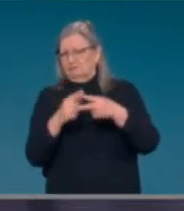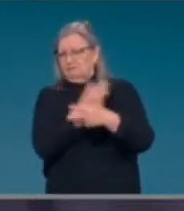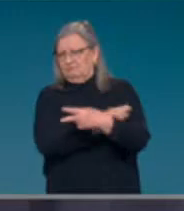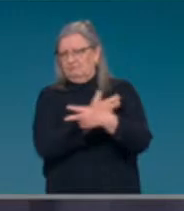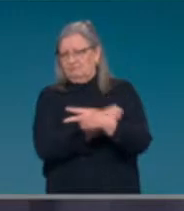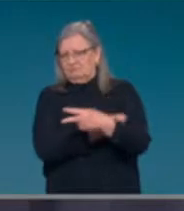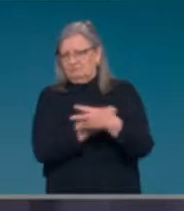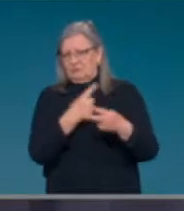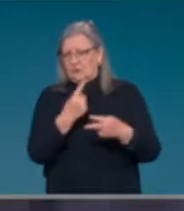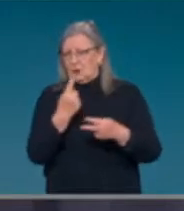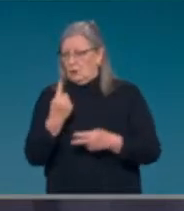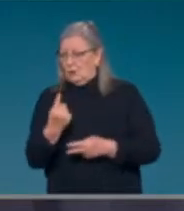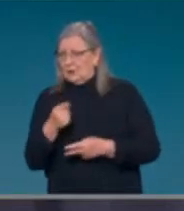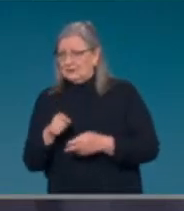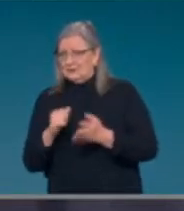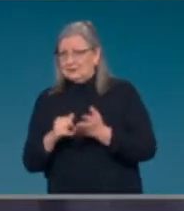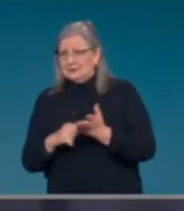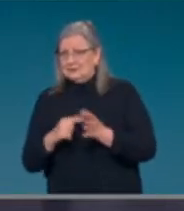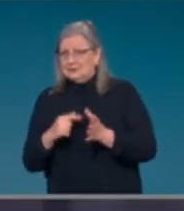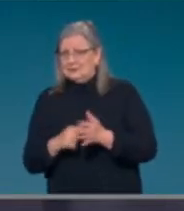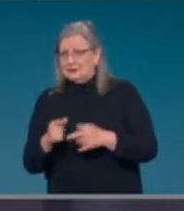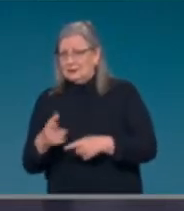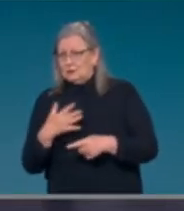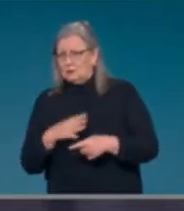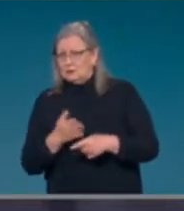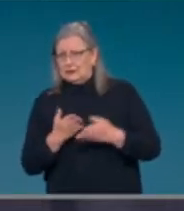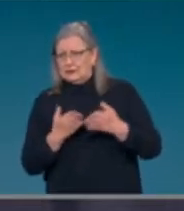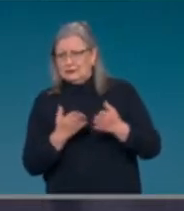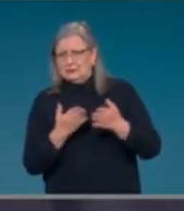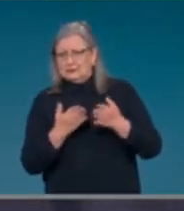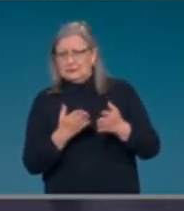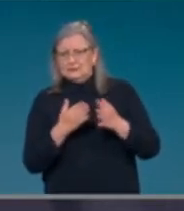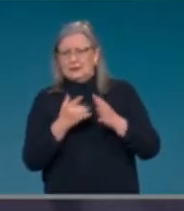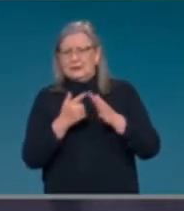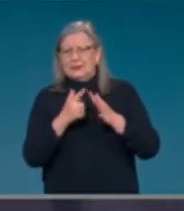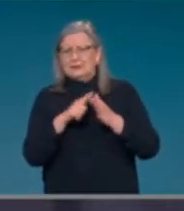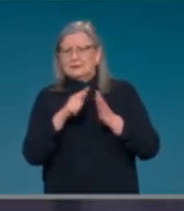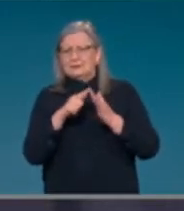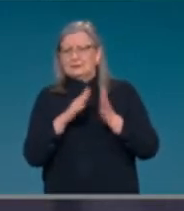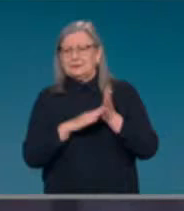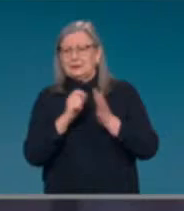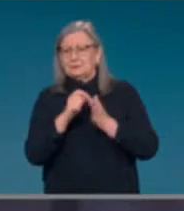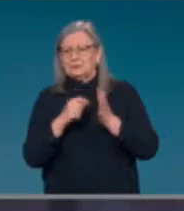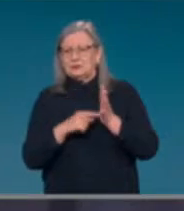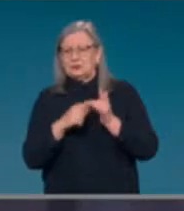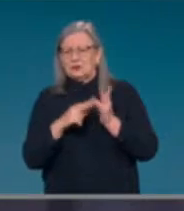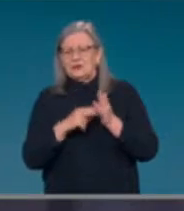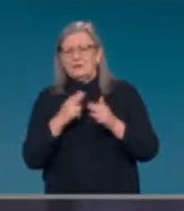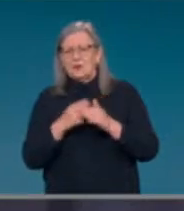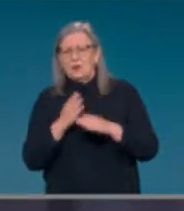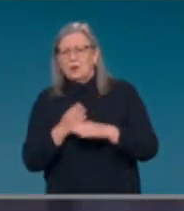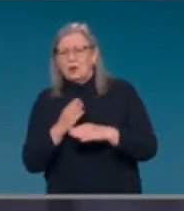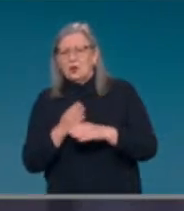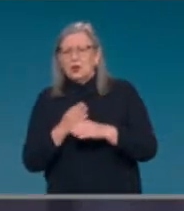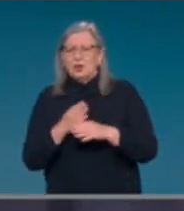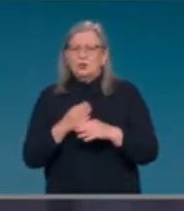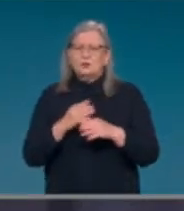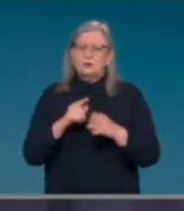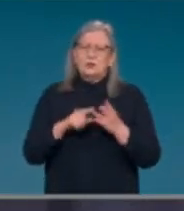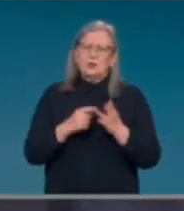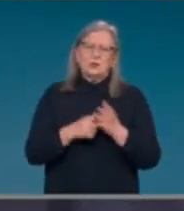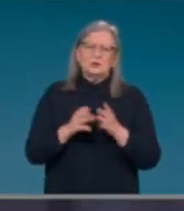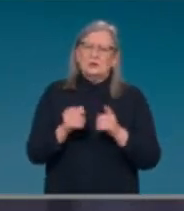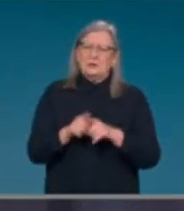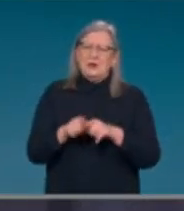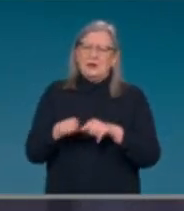for somebody to come in for a workplace program or a similar event, and they are unvaccinated, they can